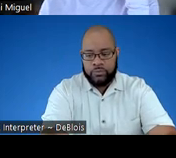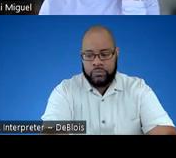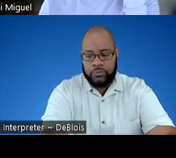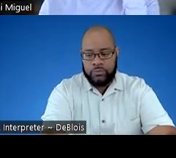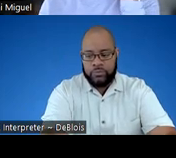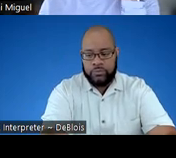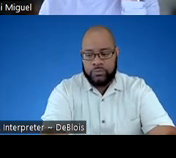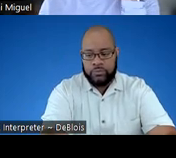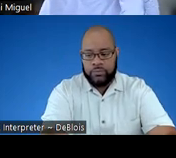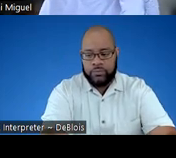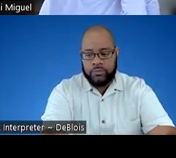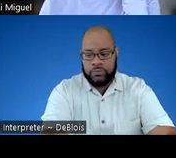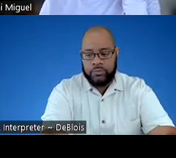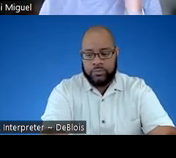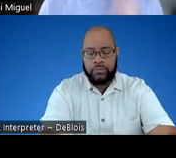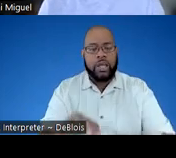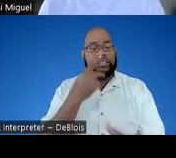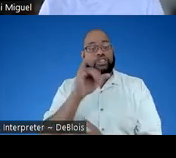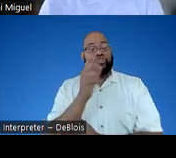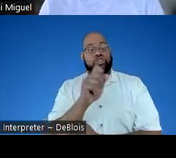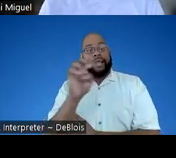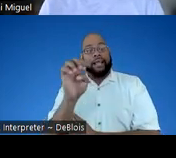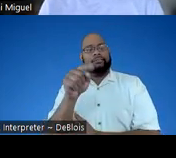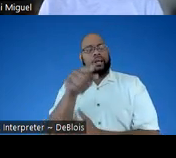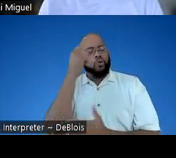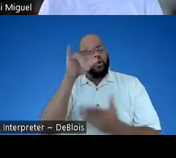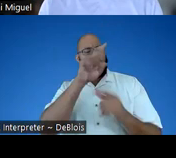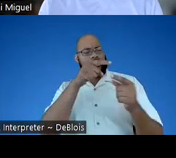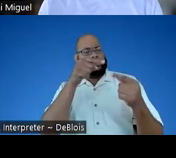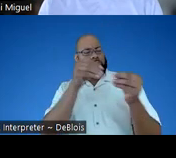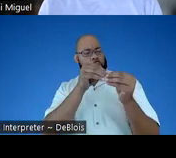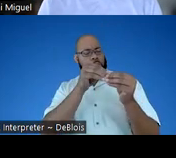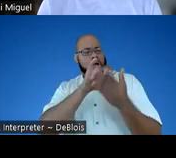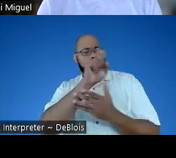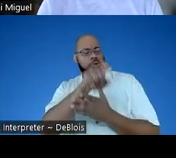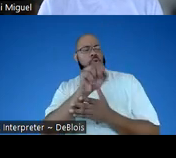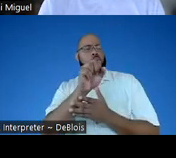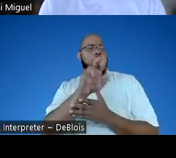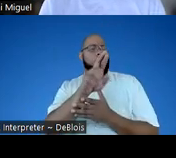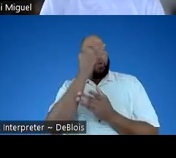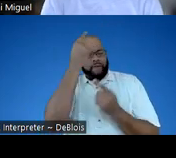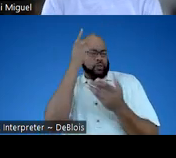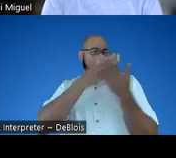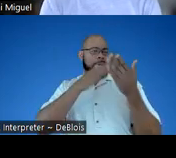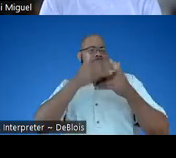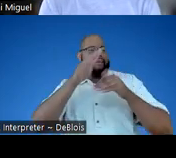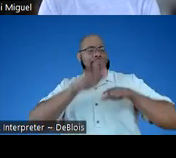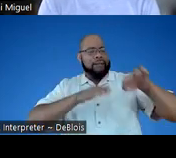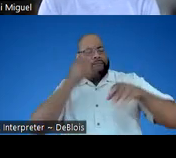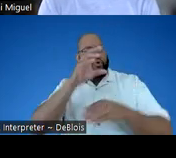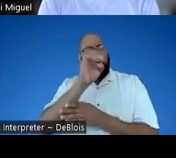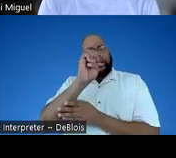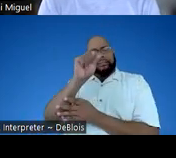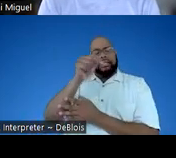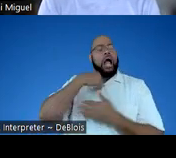And I see, Jeanette, your question, which I know is more of a question or I think I thought for some next steps for OET,